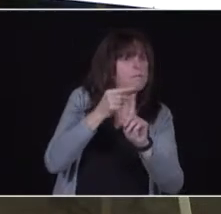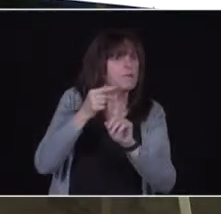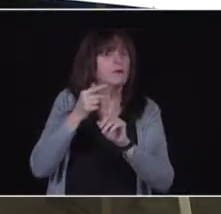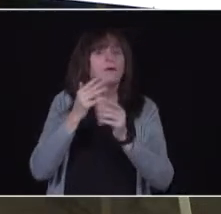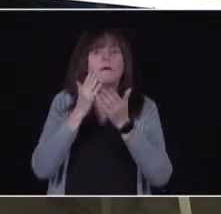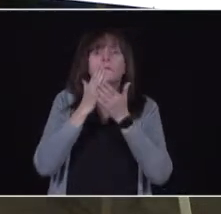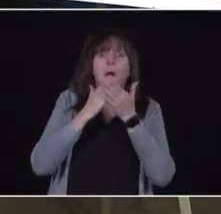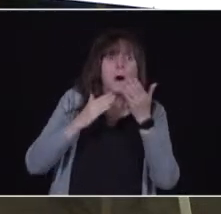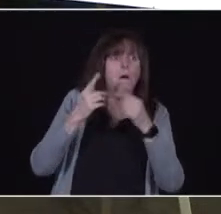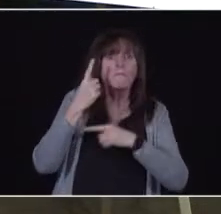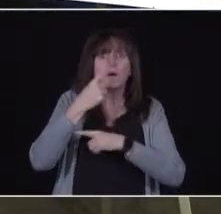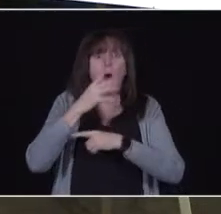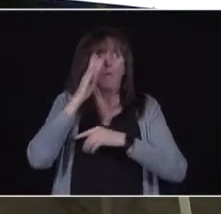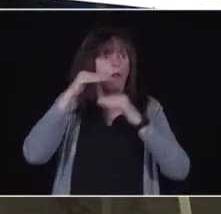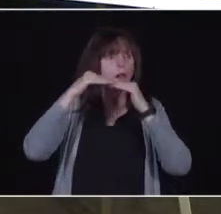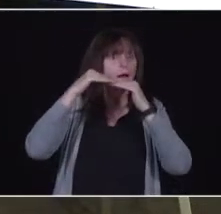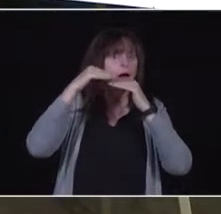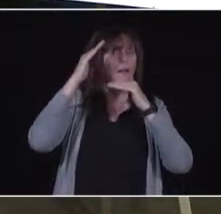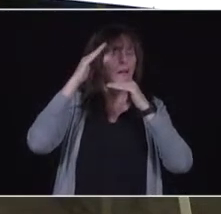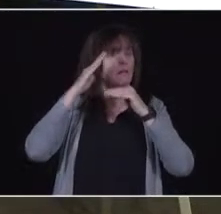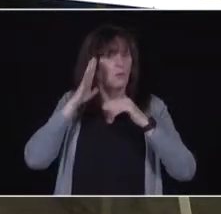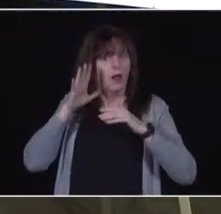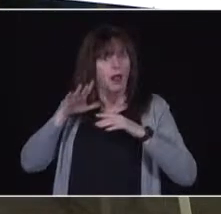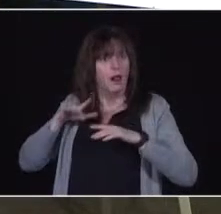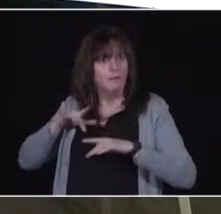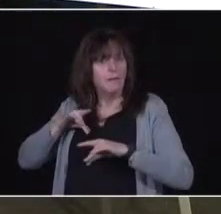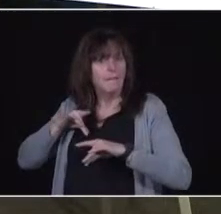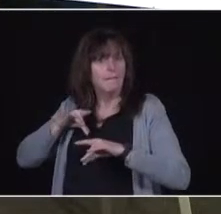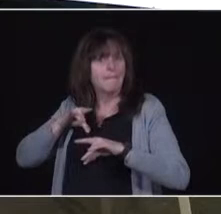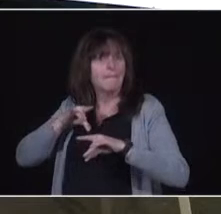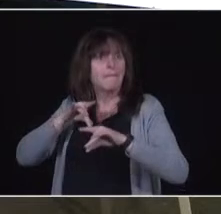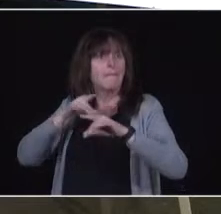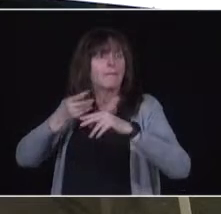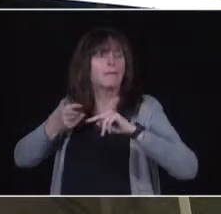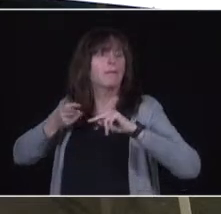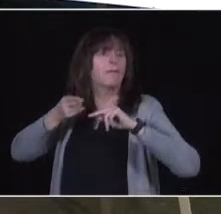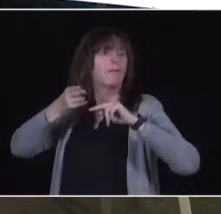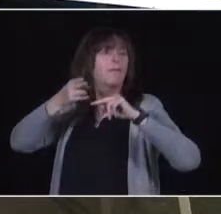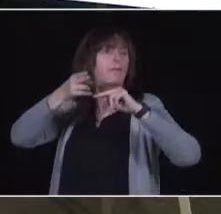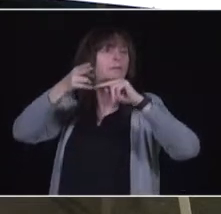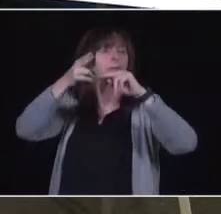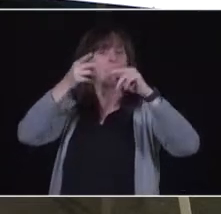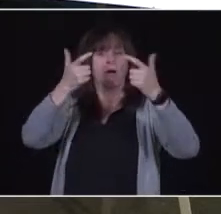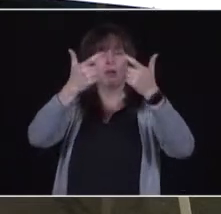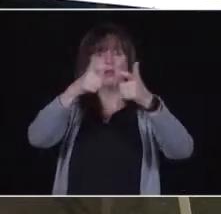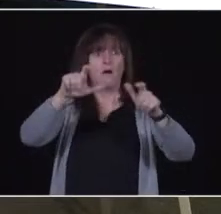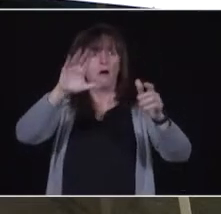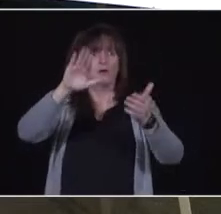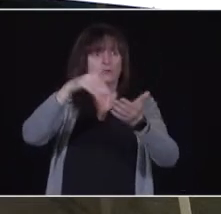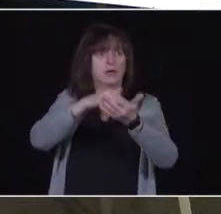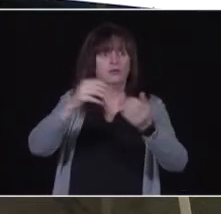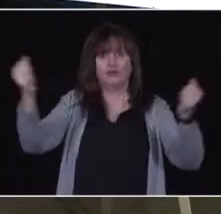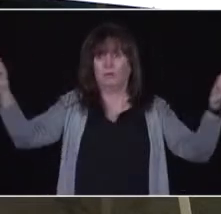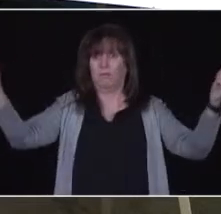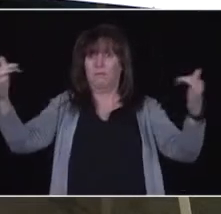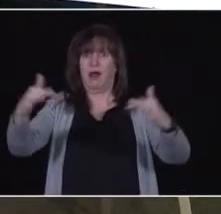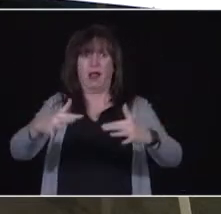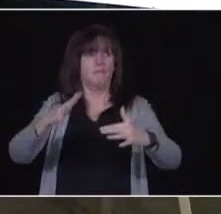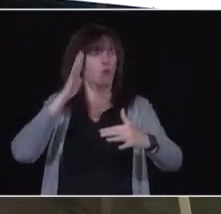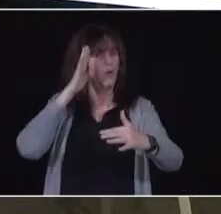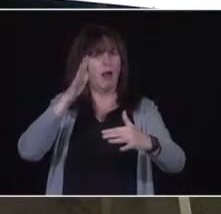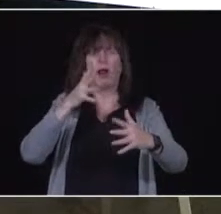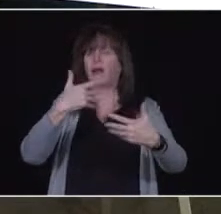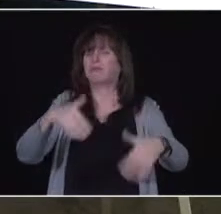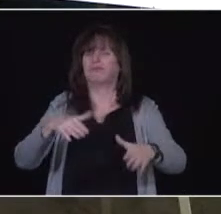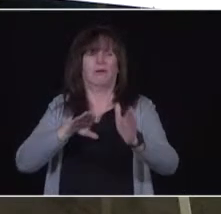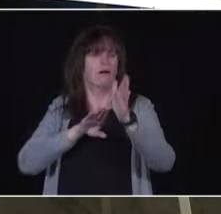days here going forward, and then as we open up the mass vaccination sites after that, the pace will pick up quite dramatically. Where